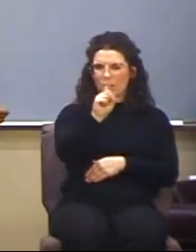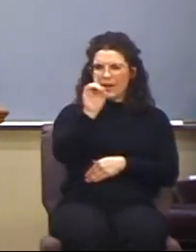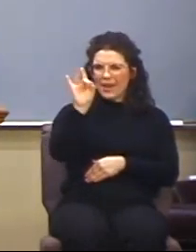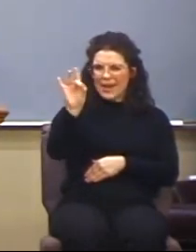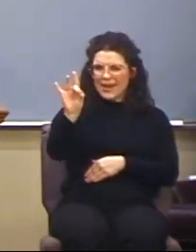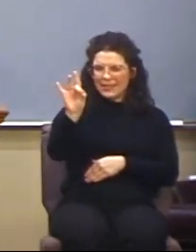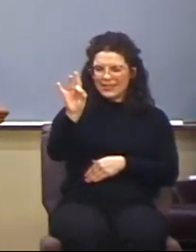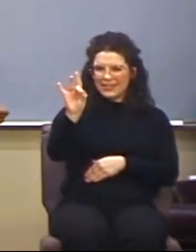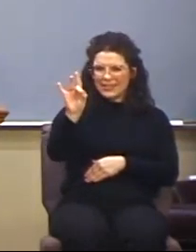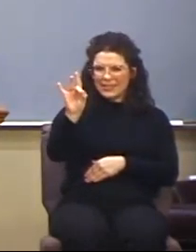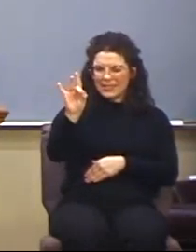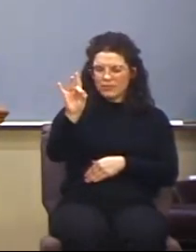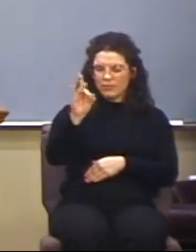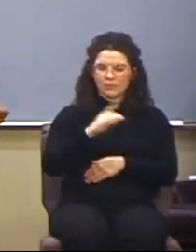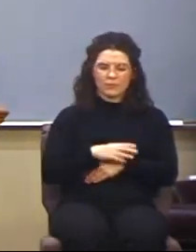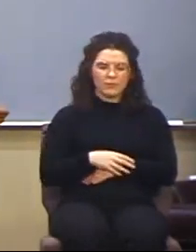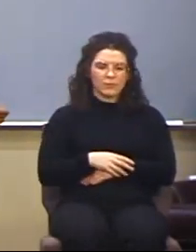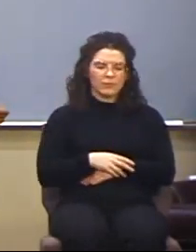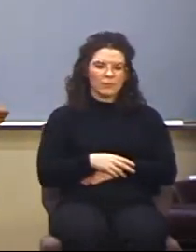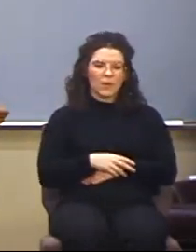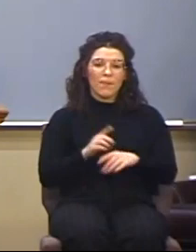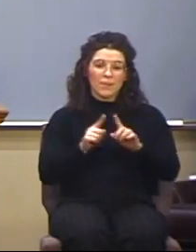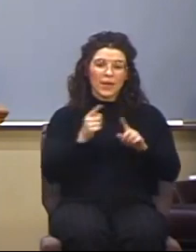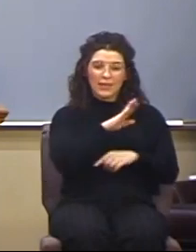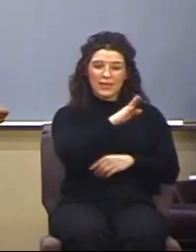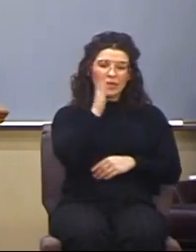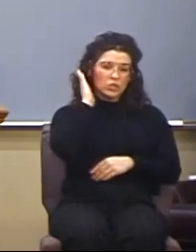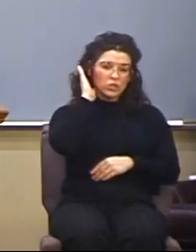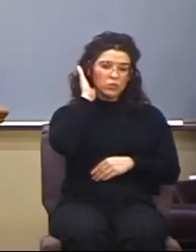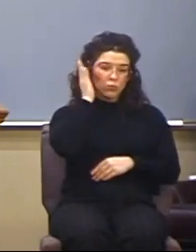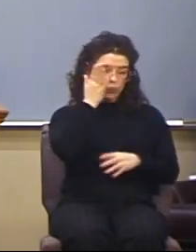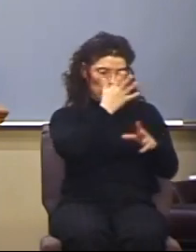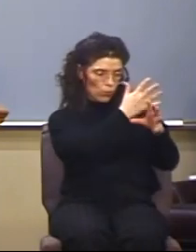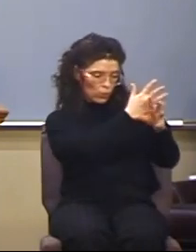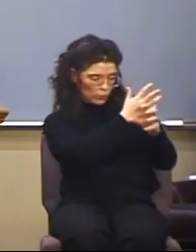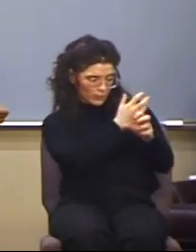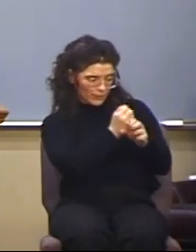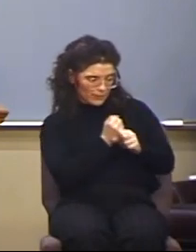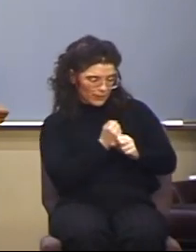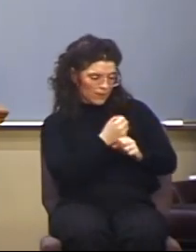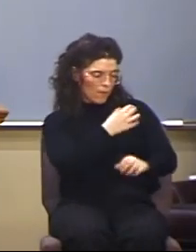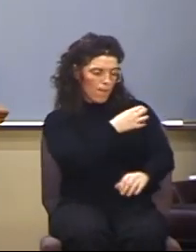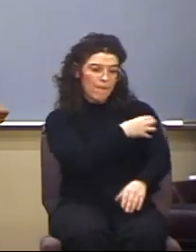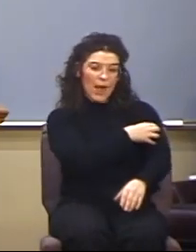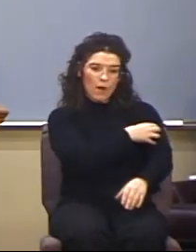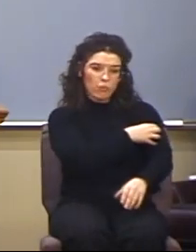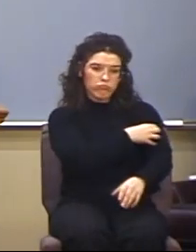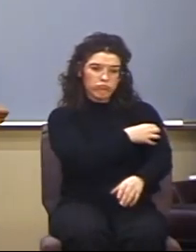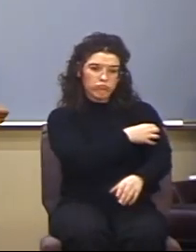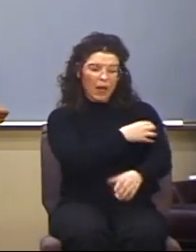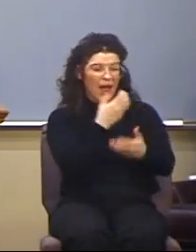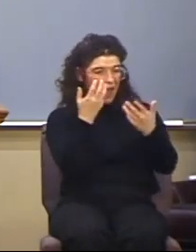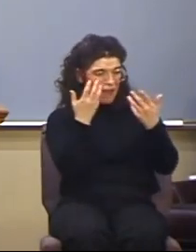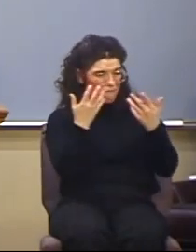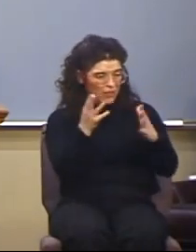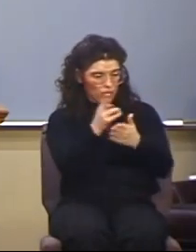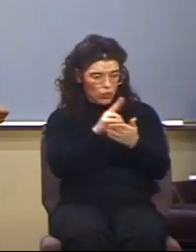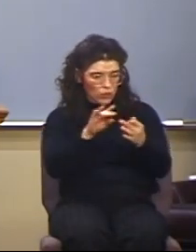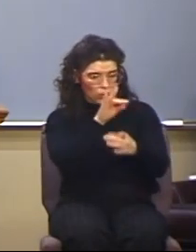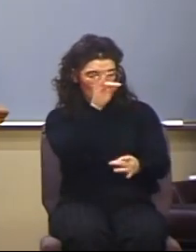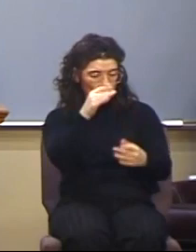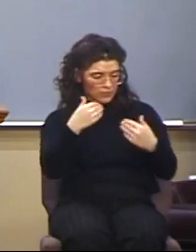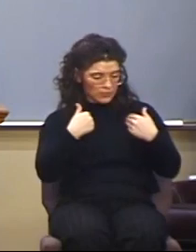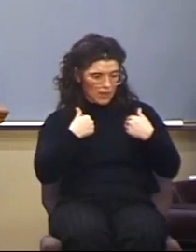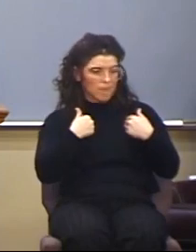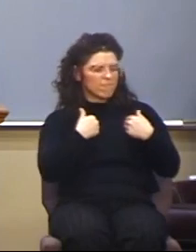8. But ye shall receive power after the Holy Ghost is come upon you, notice, and ye